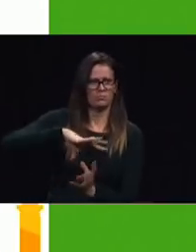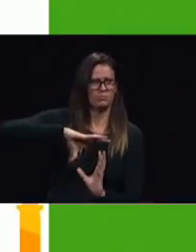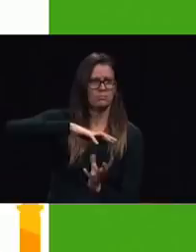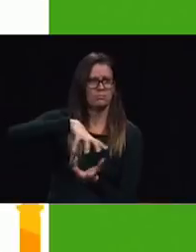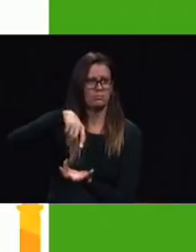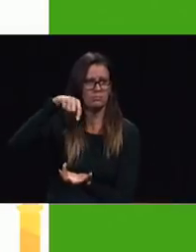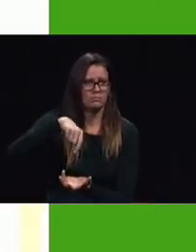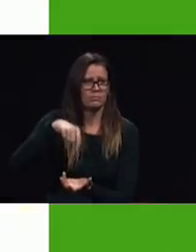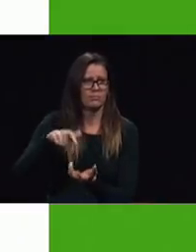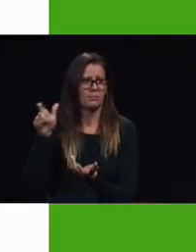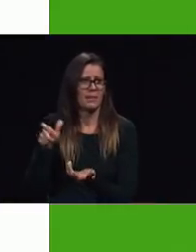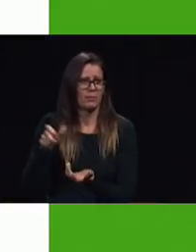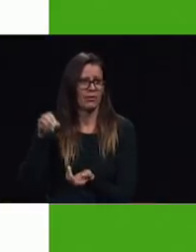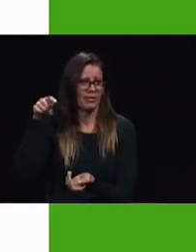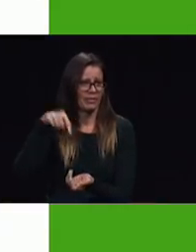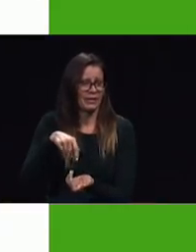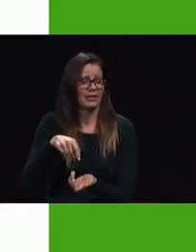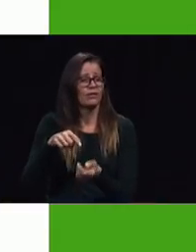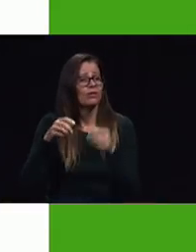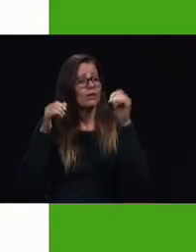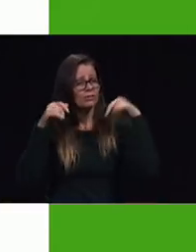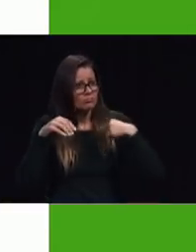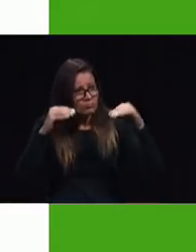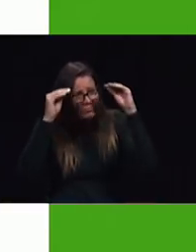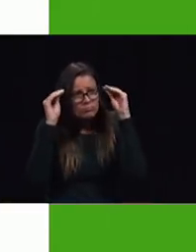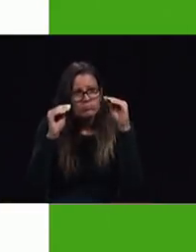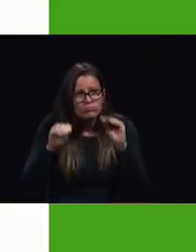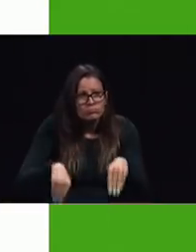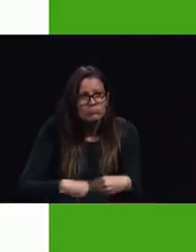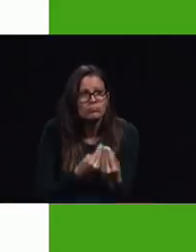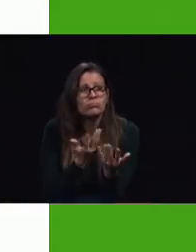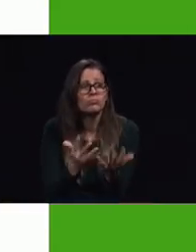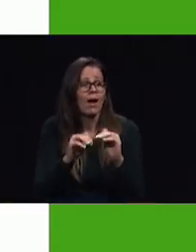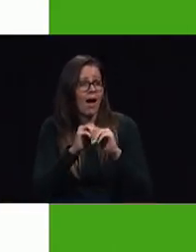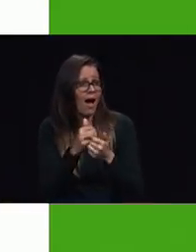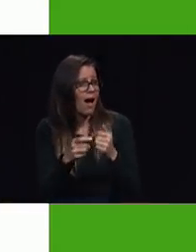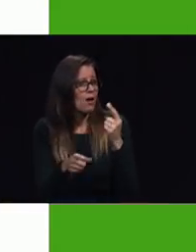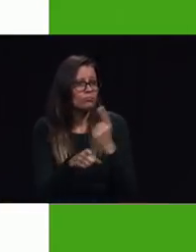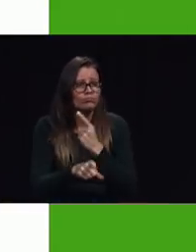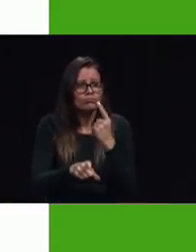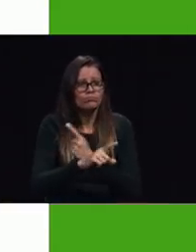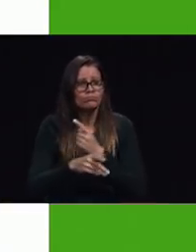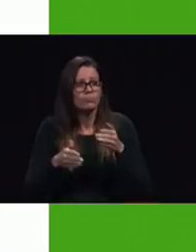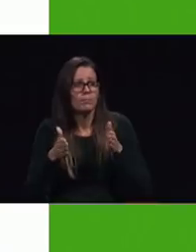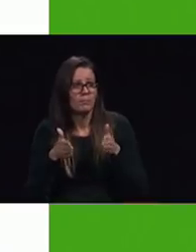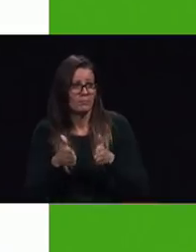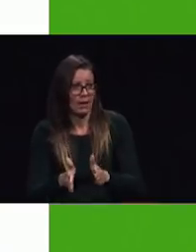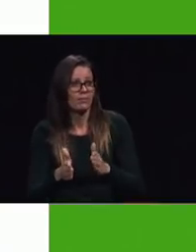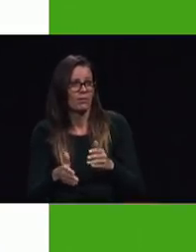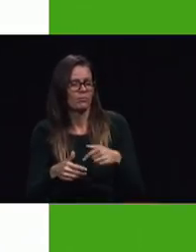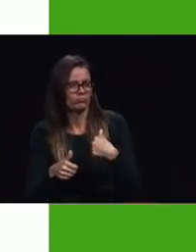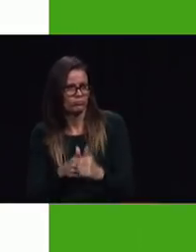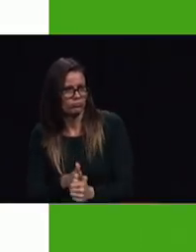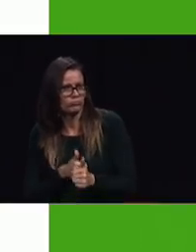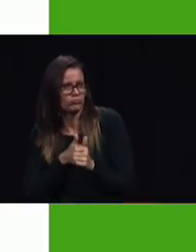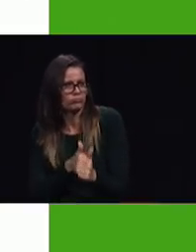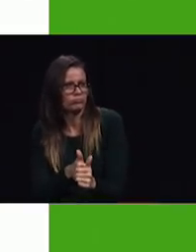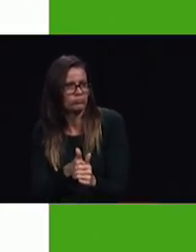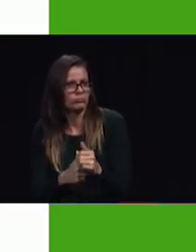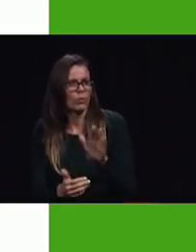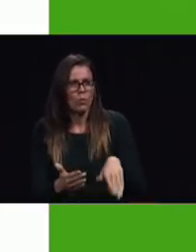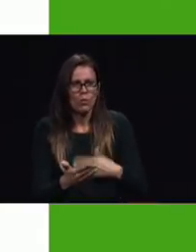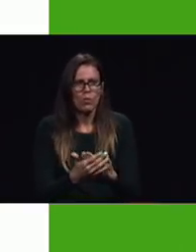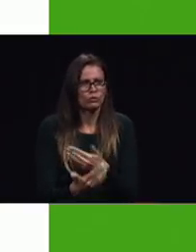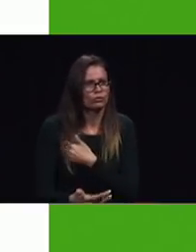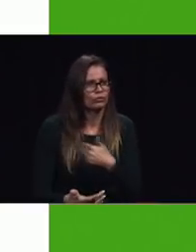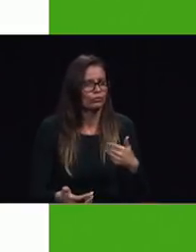proper instruction were given if the proper methods were followed every church member would do his work